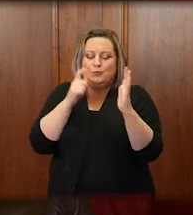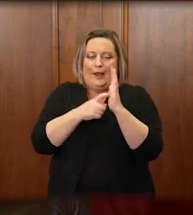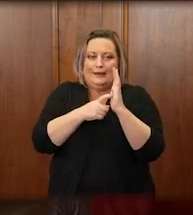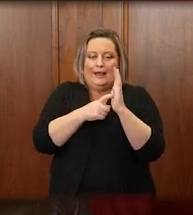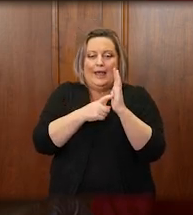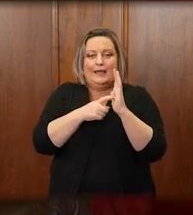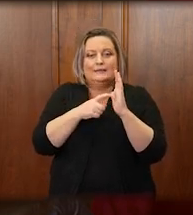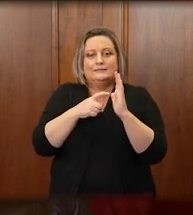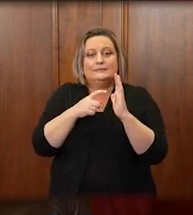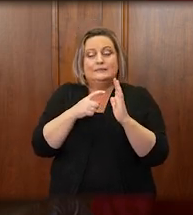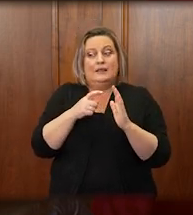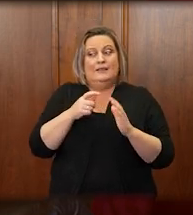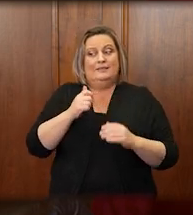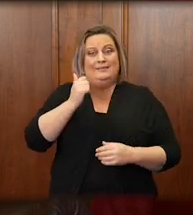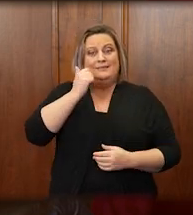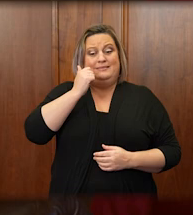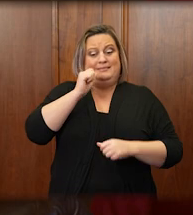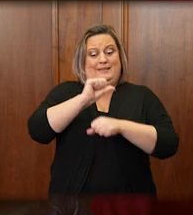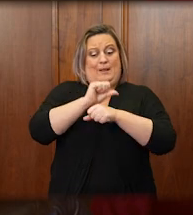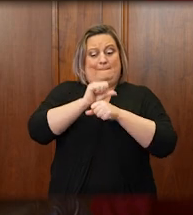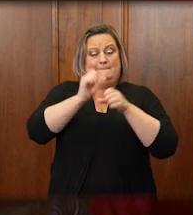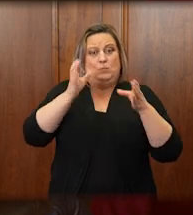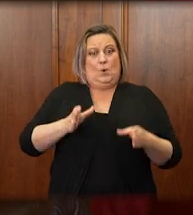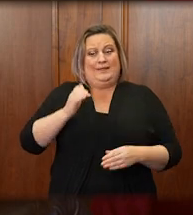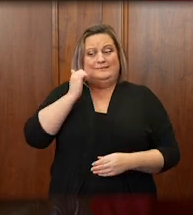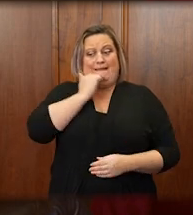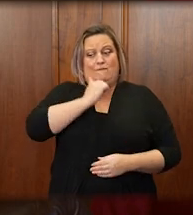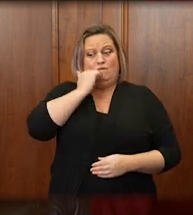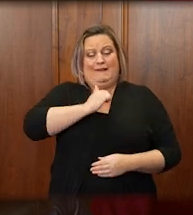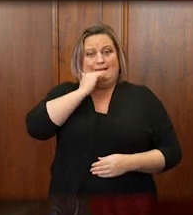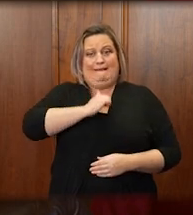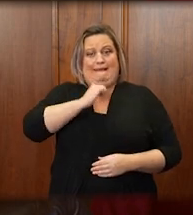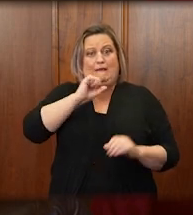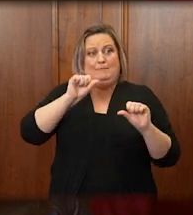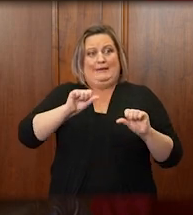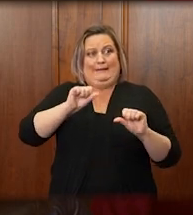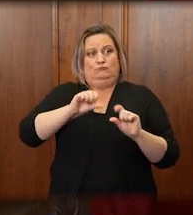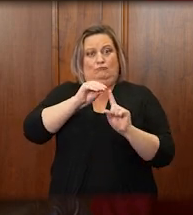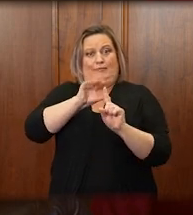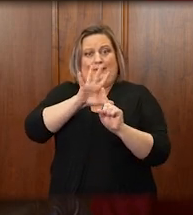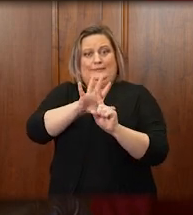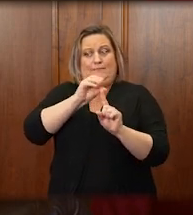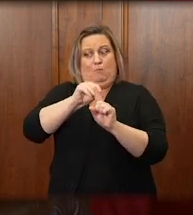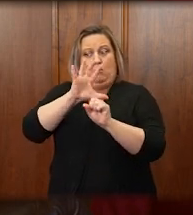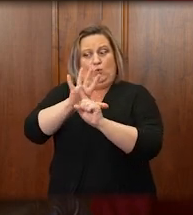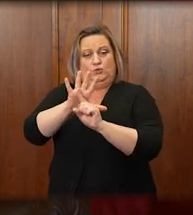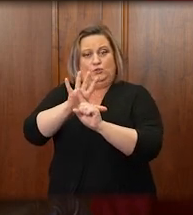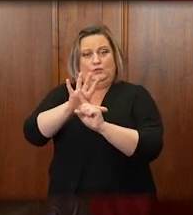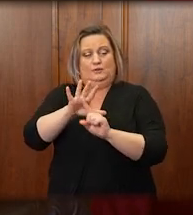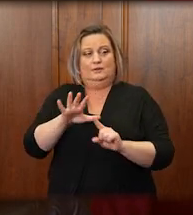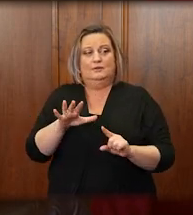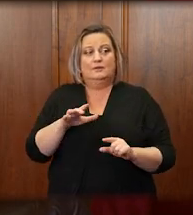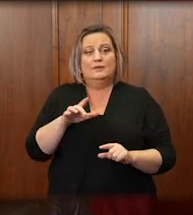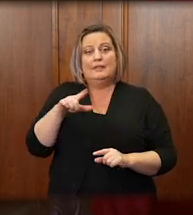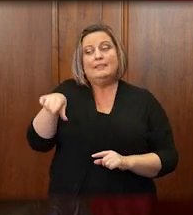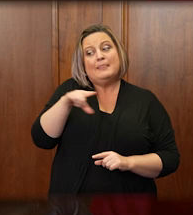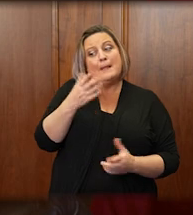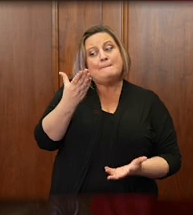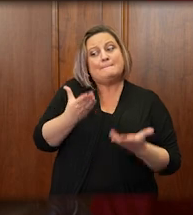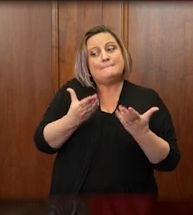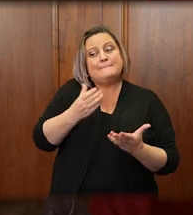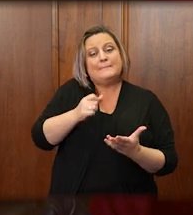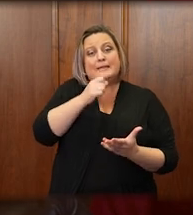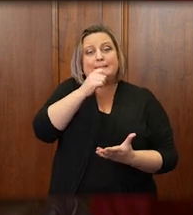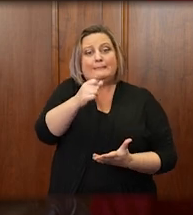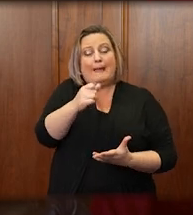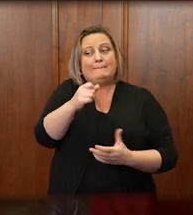daily expose themselves to some risk of infection, including the clerks of district court, who, although they may not technically be